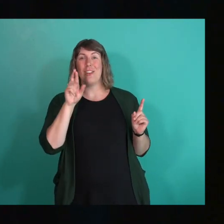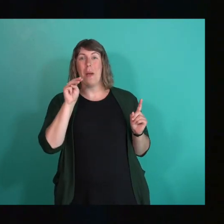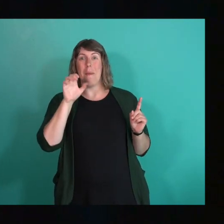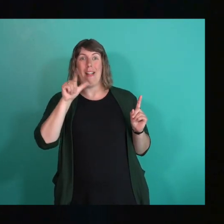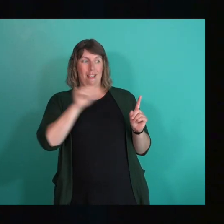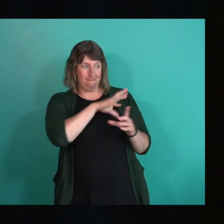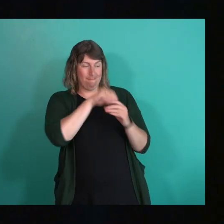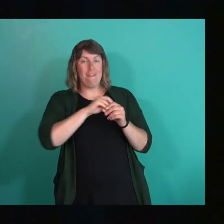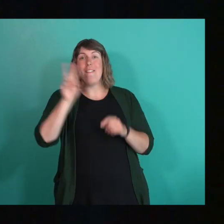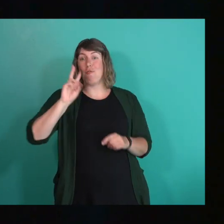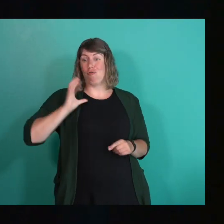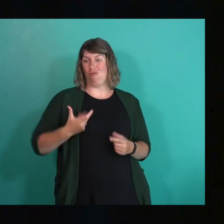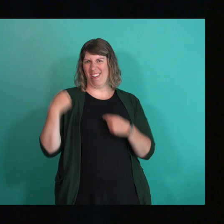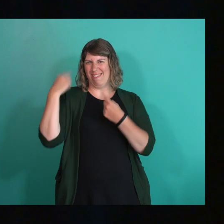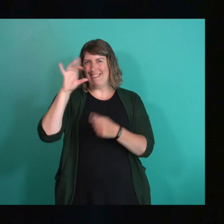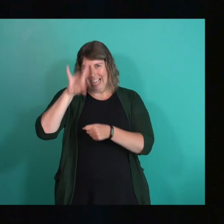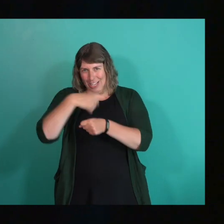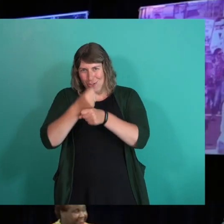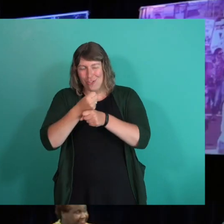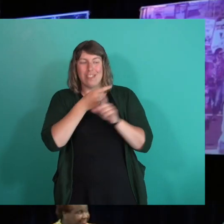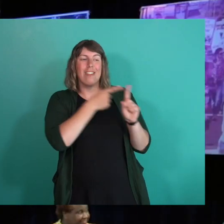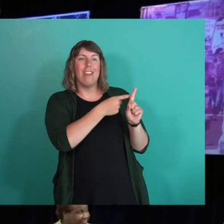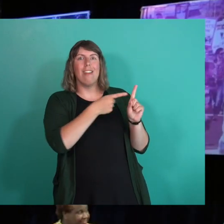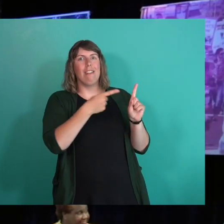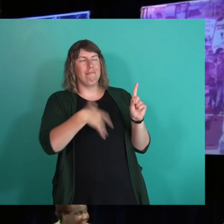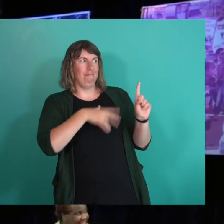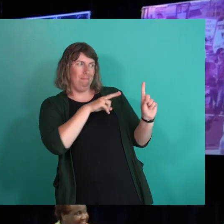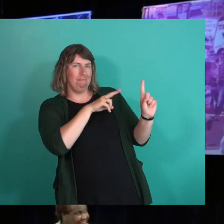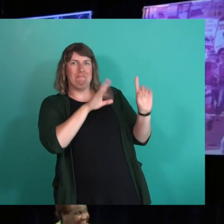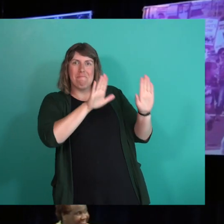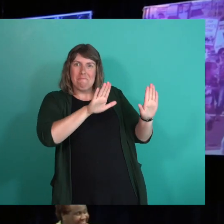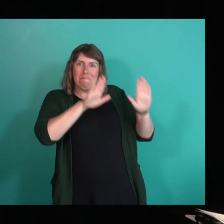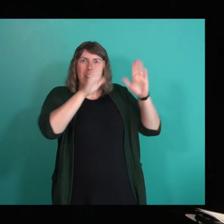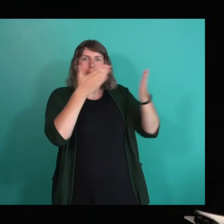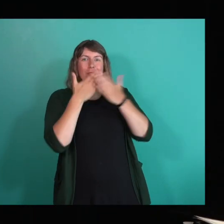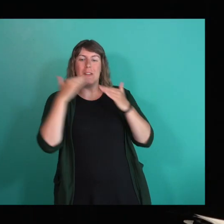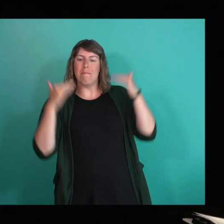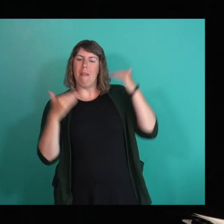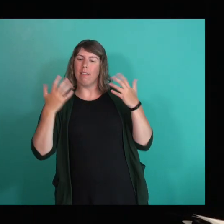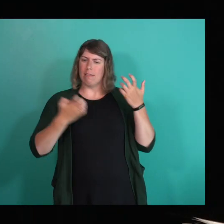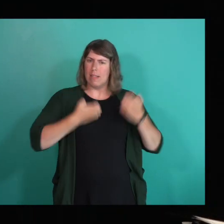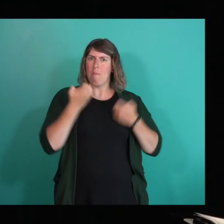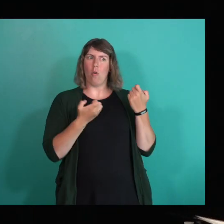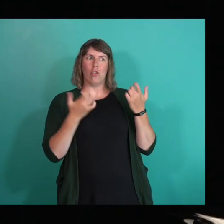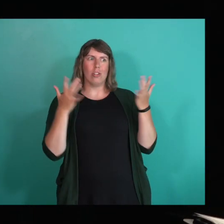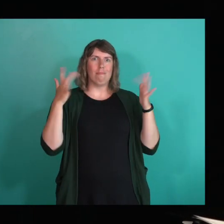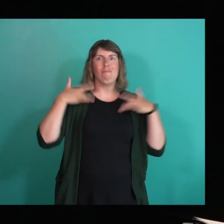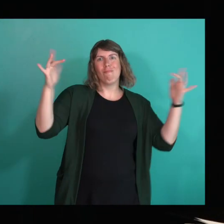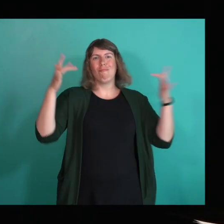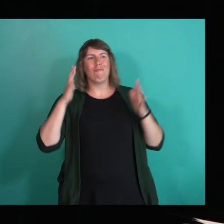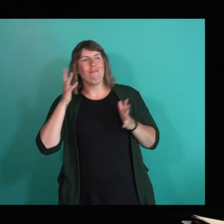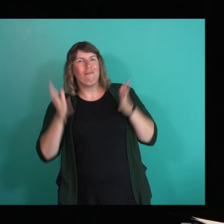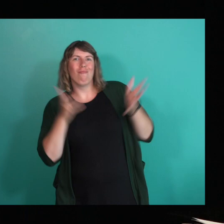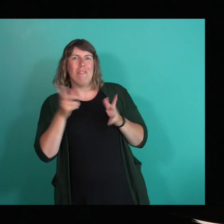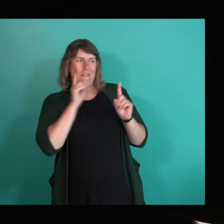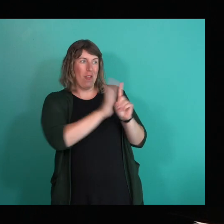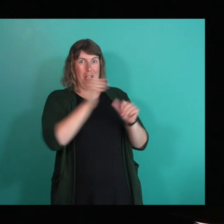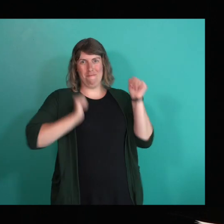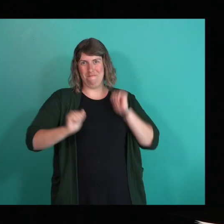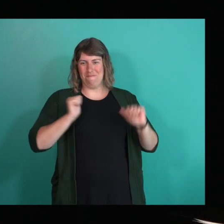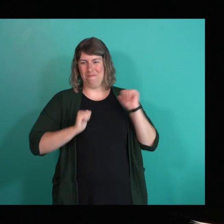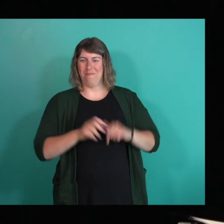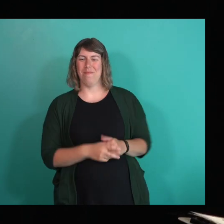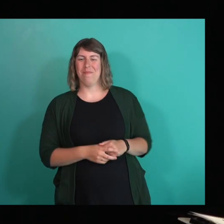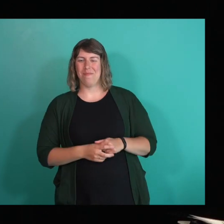drag in Vancouver for eight years and is known for the amazing balance of emotion and glamour that they bring to their performances.